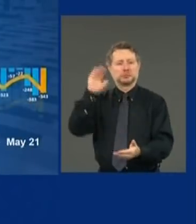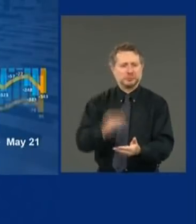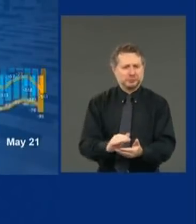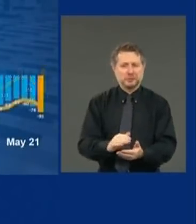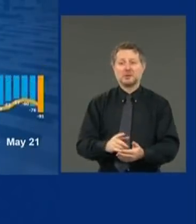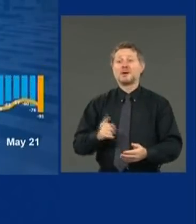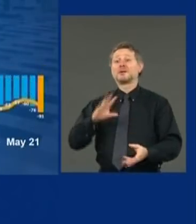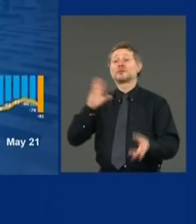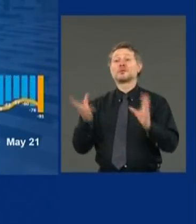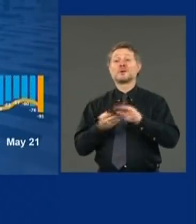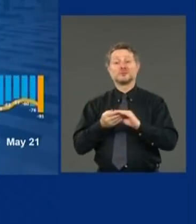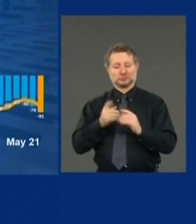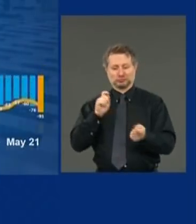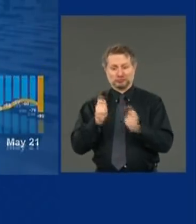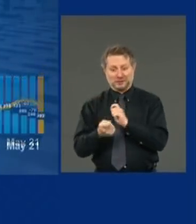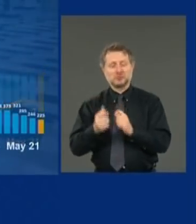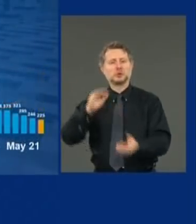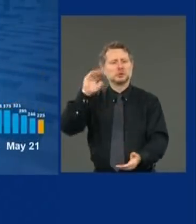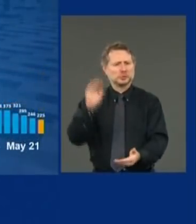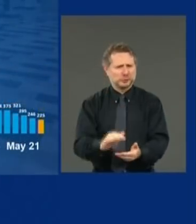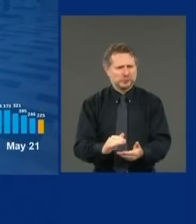change in hospitalizations is down.